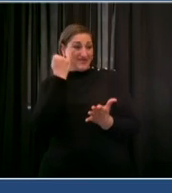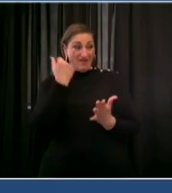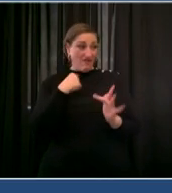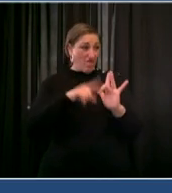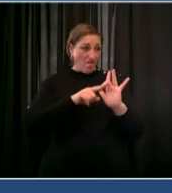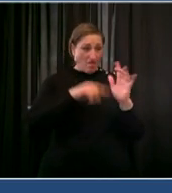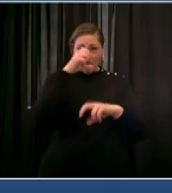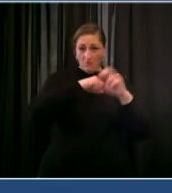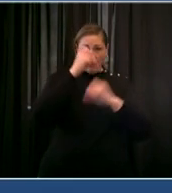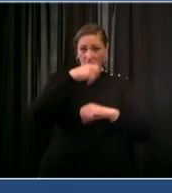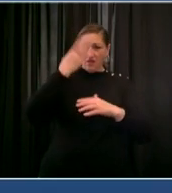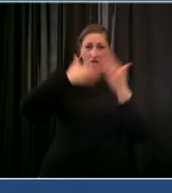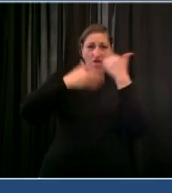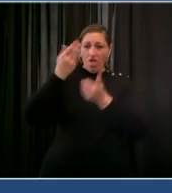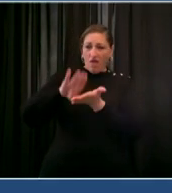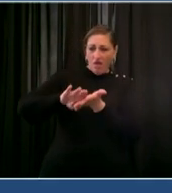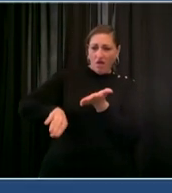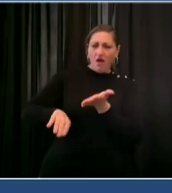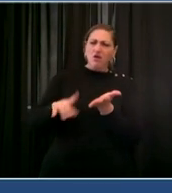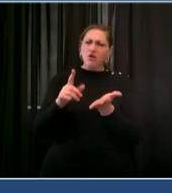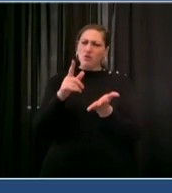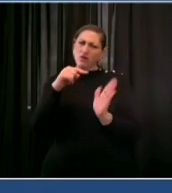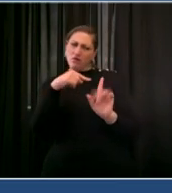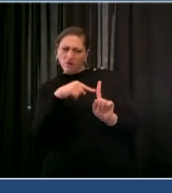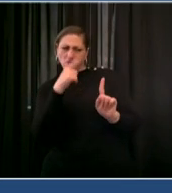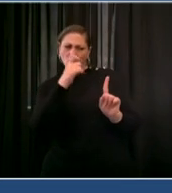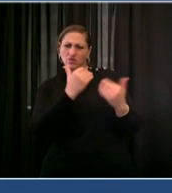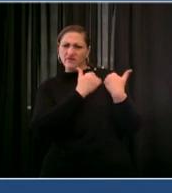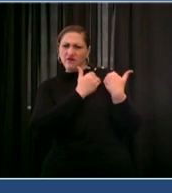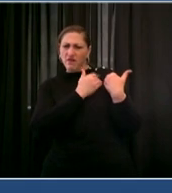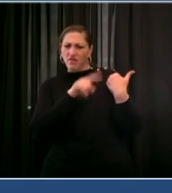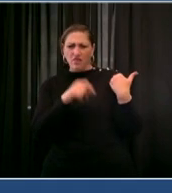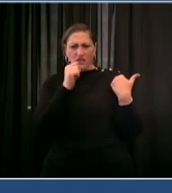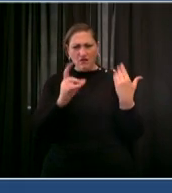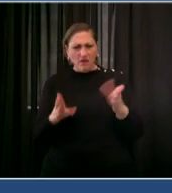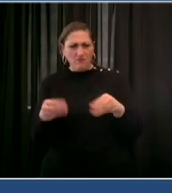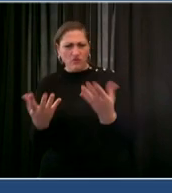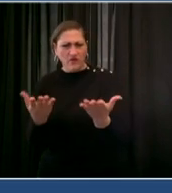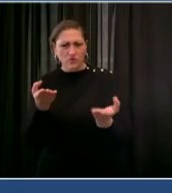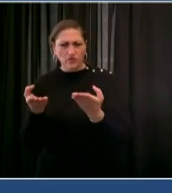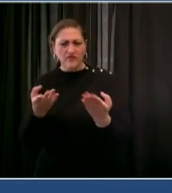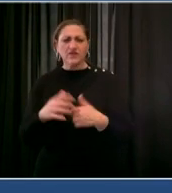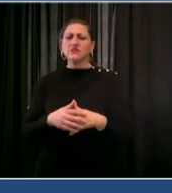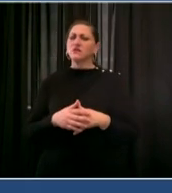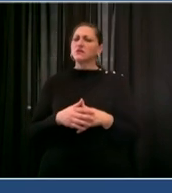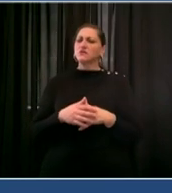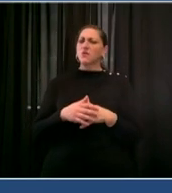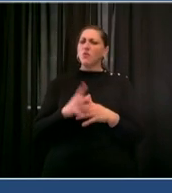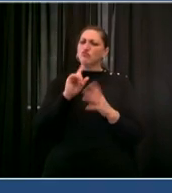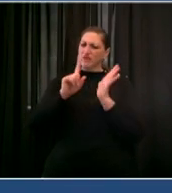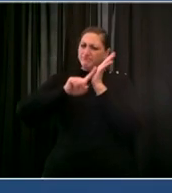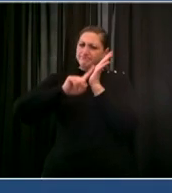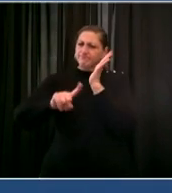as well including our faith leaders later today i'm convening a meeting with a group